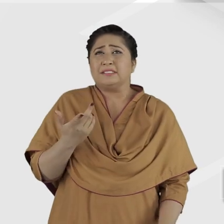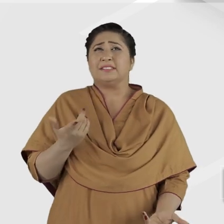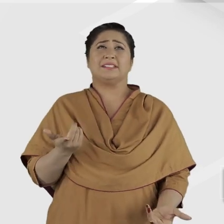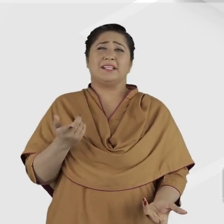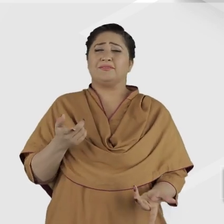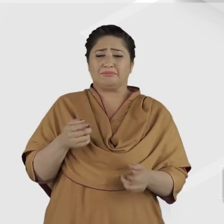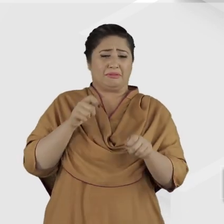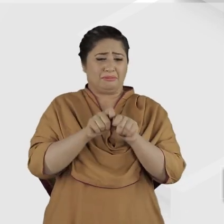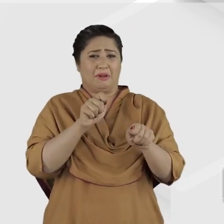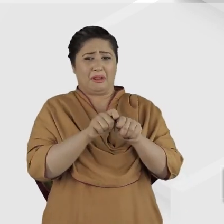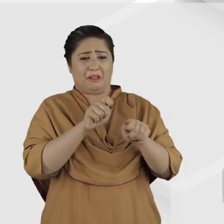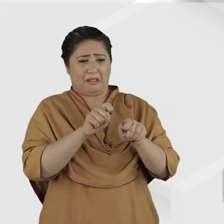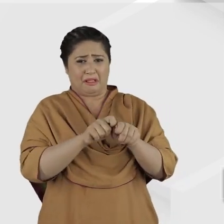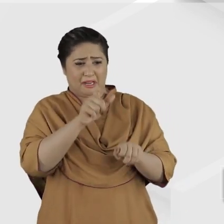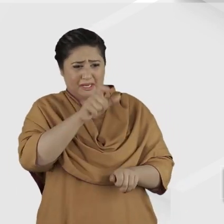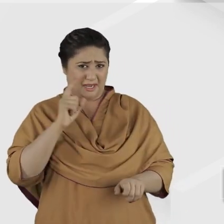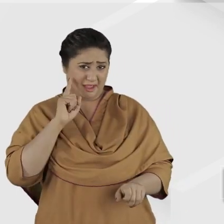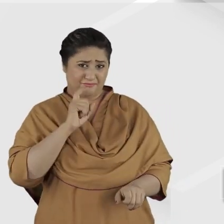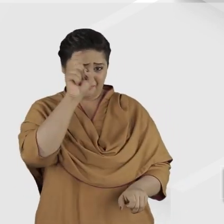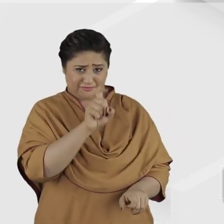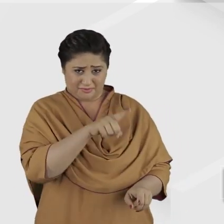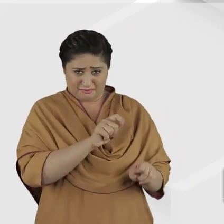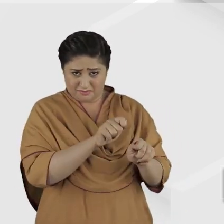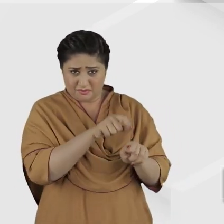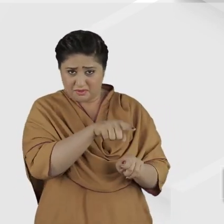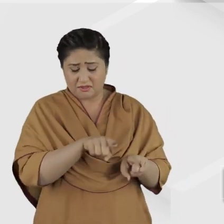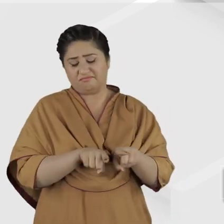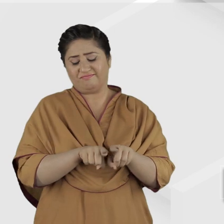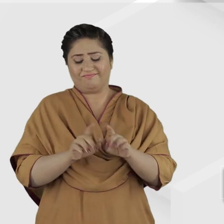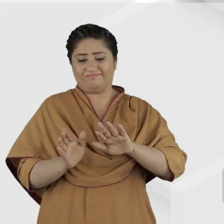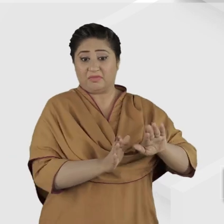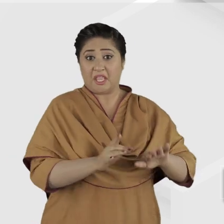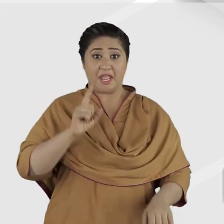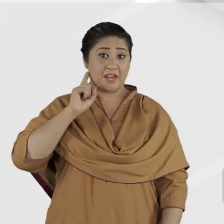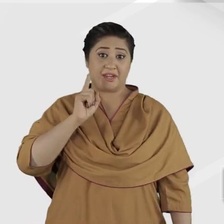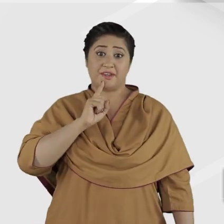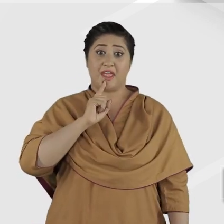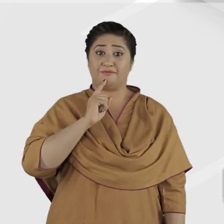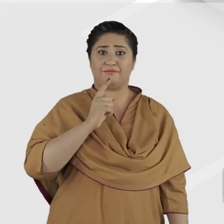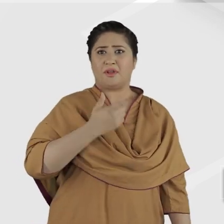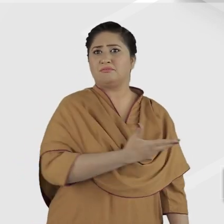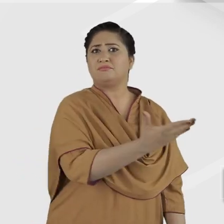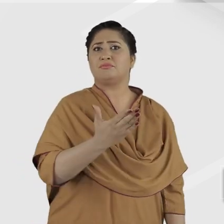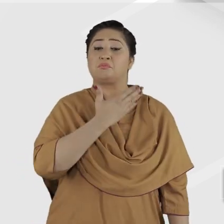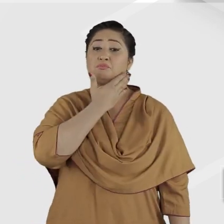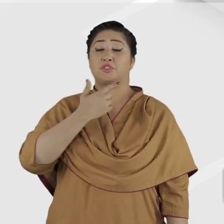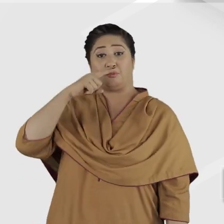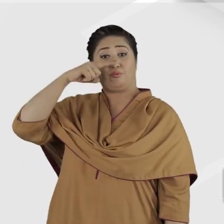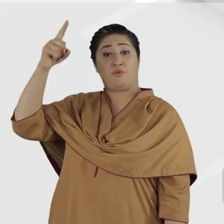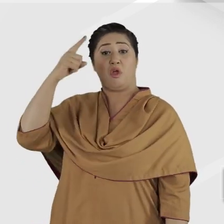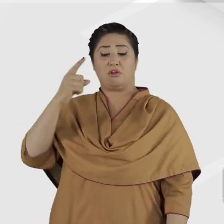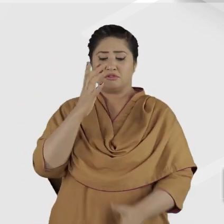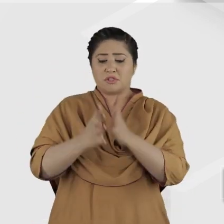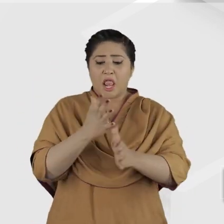substandard or broken and needs repair. Deaf people are proud of their culture and their language,